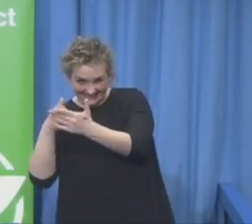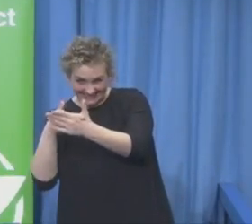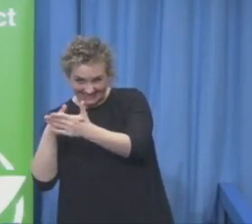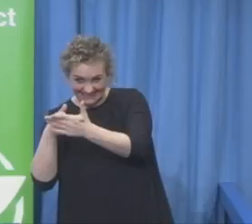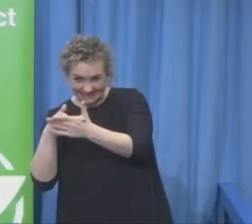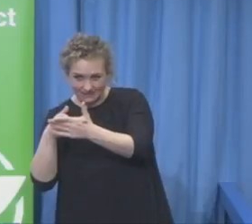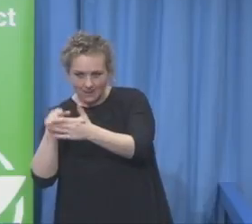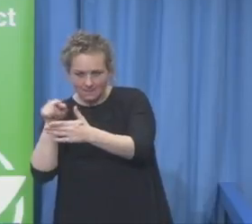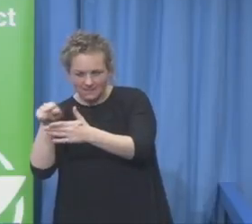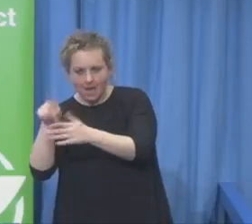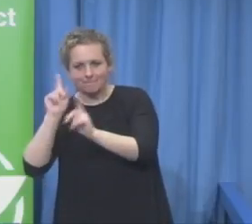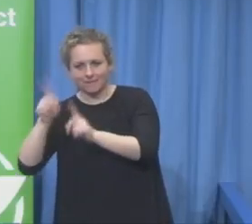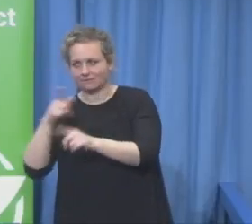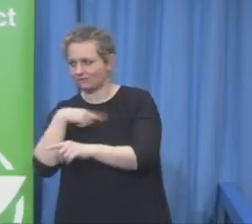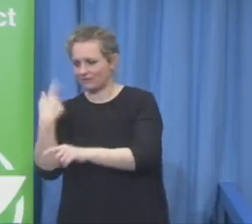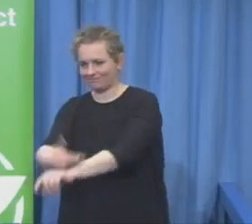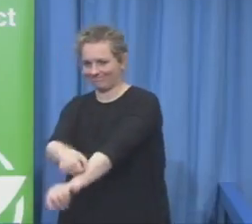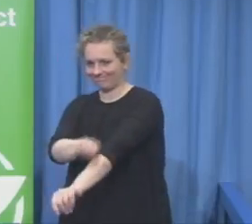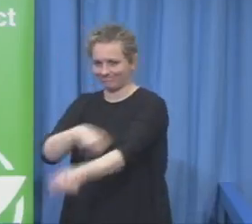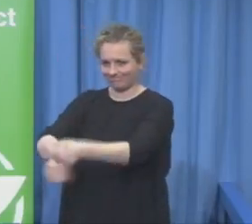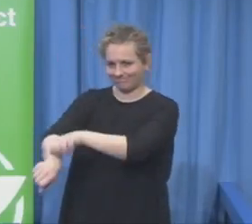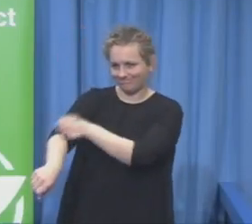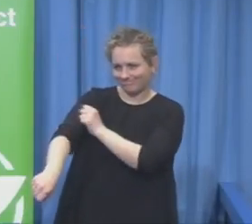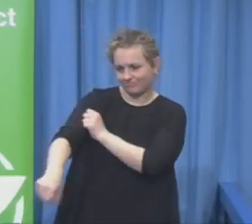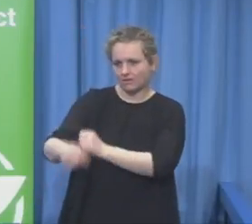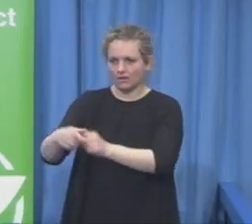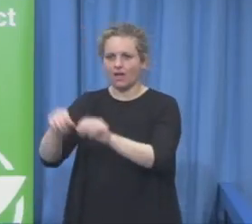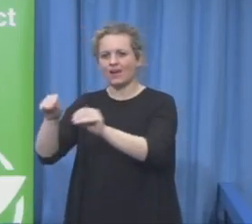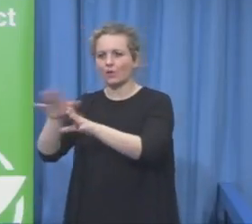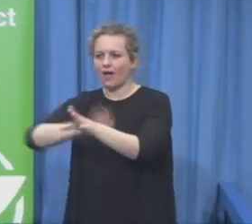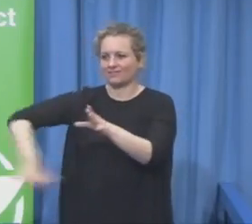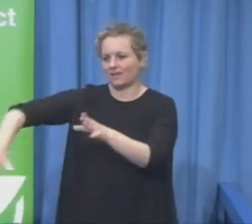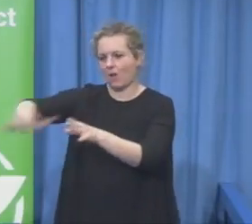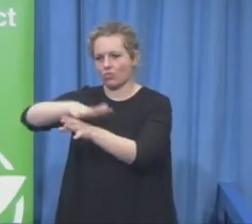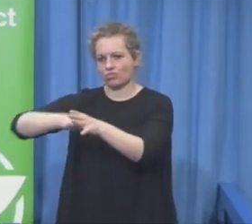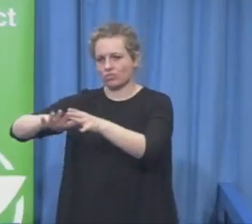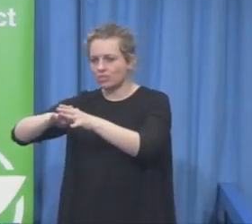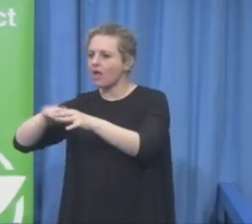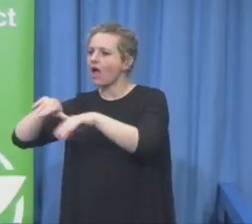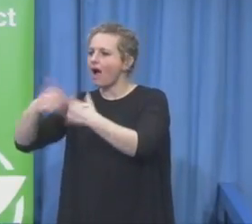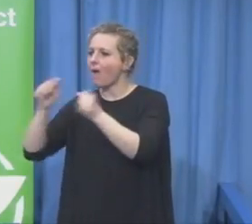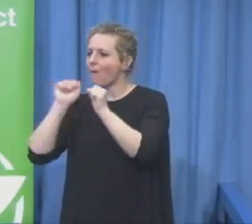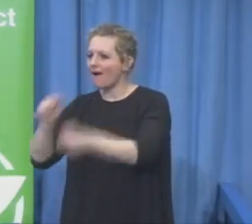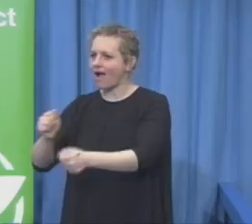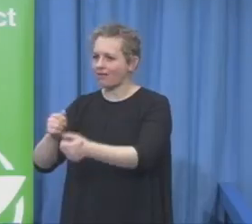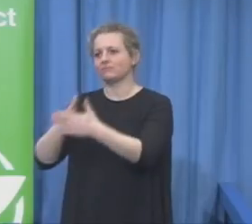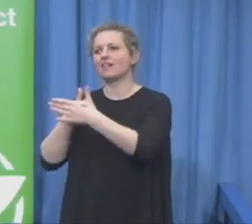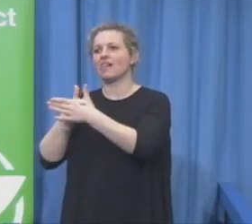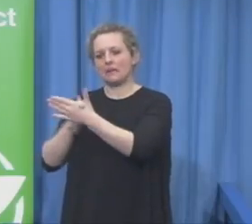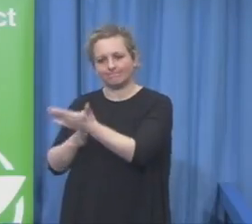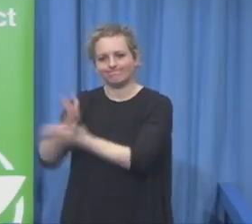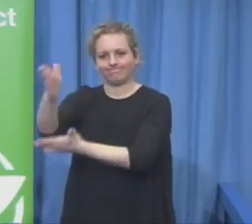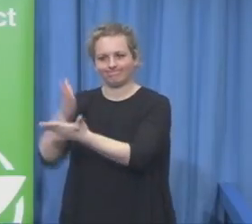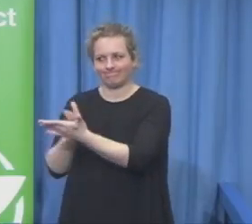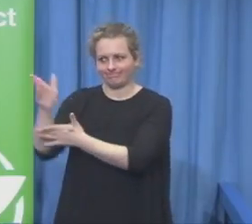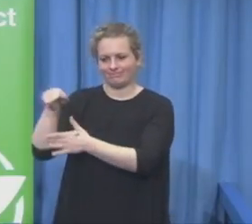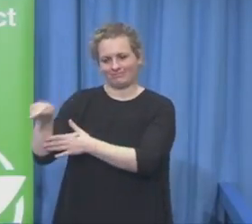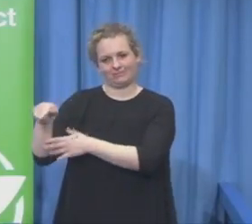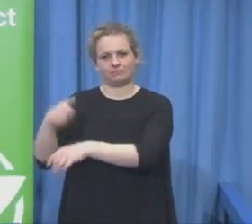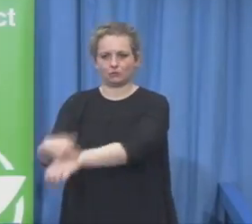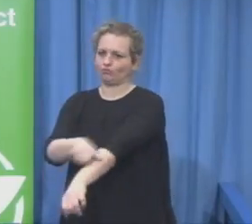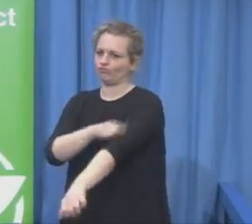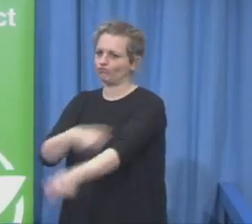last keynote speaker was saying, Why should we allow people with intellectual disabilities to enter